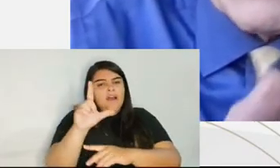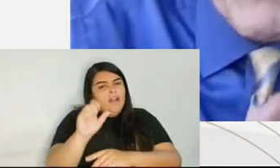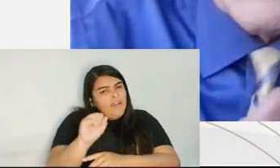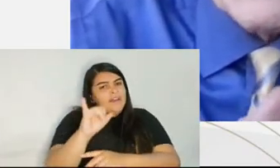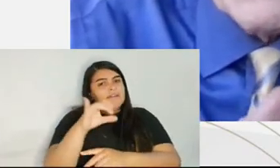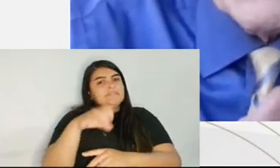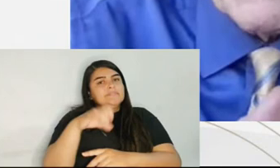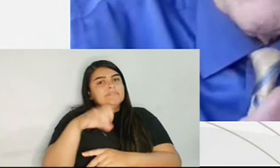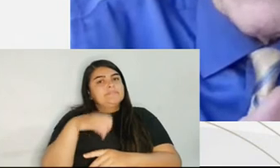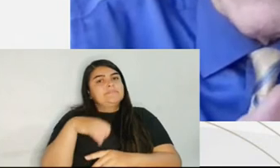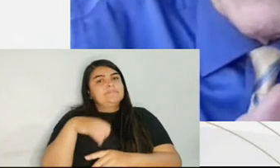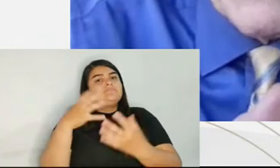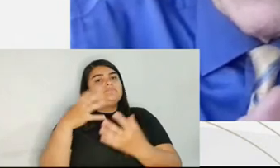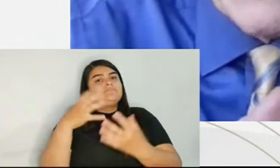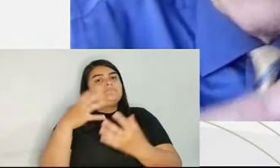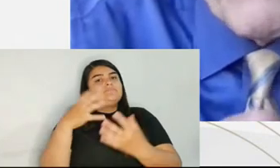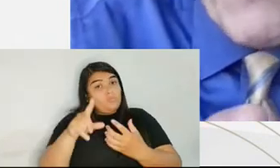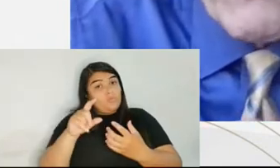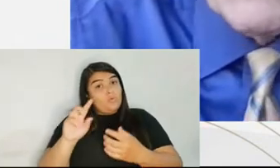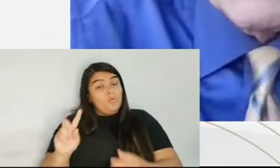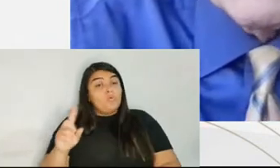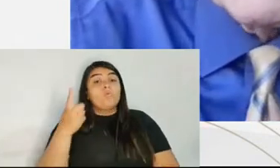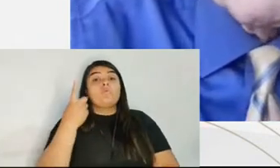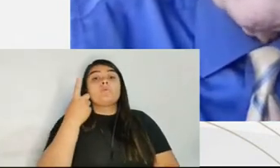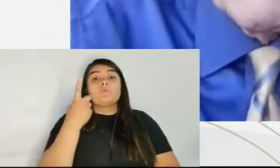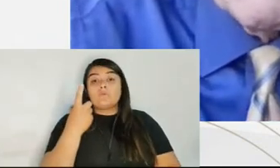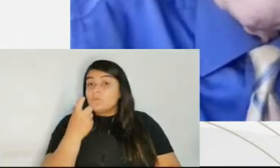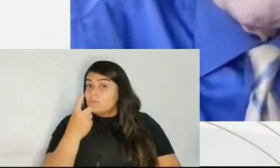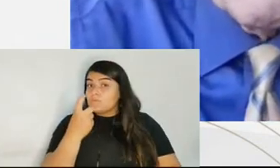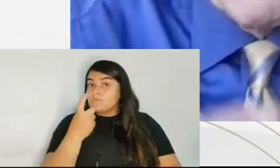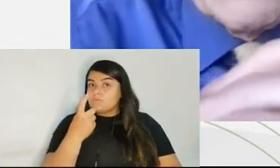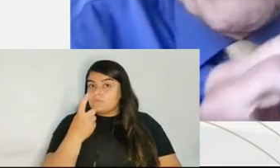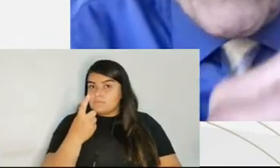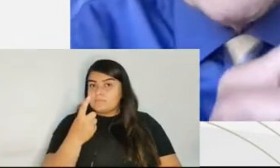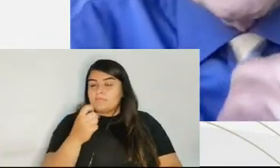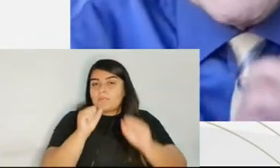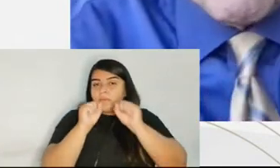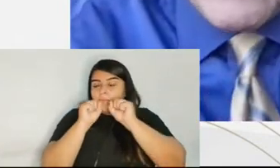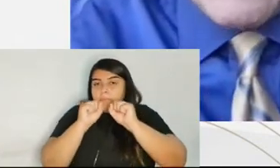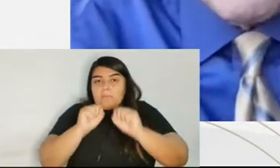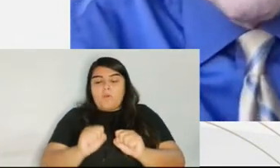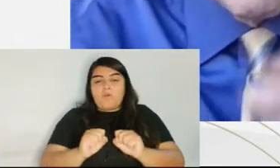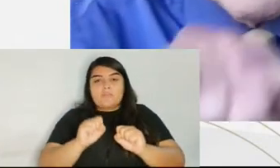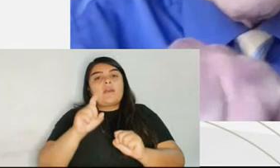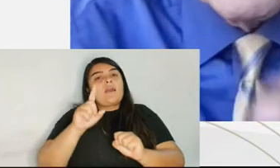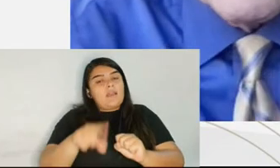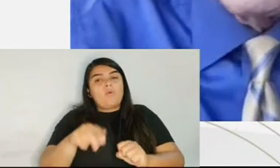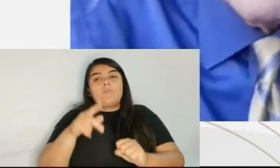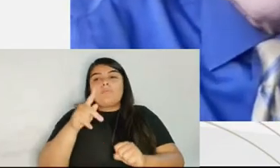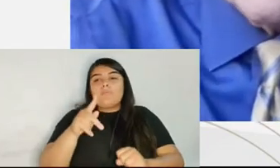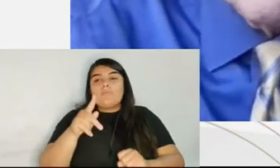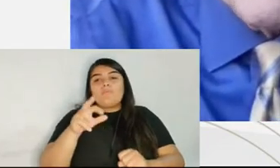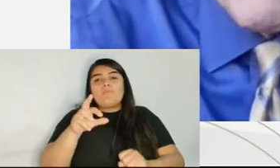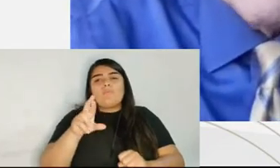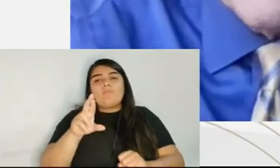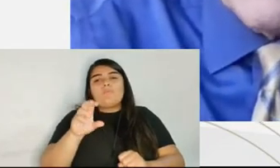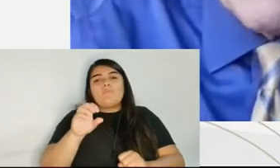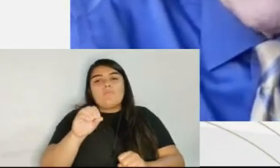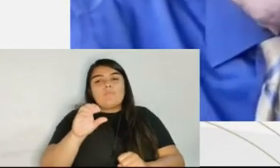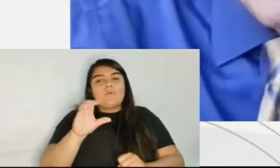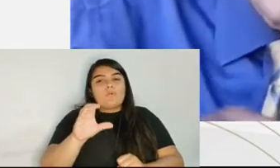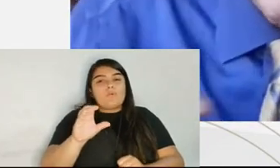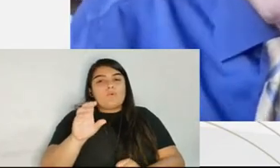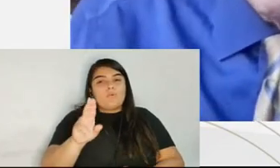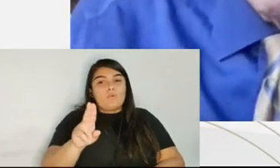is the prosecutor. And in the federal system, not only do prosecutors have that power because the judge can't take part,